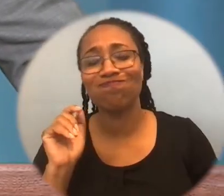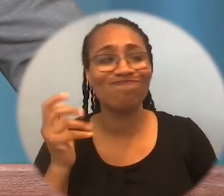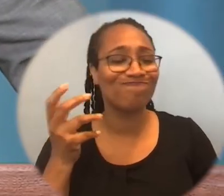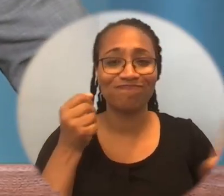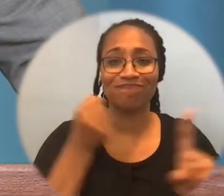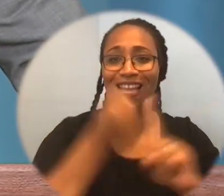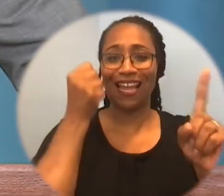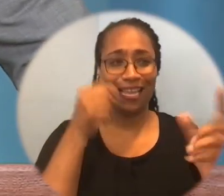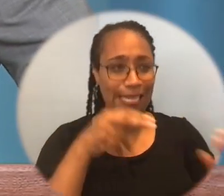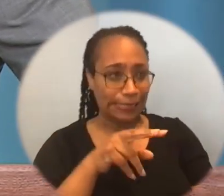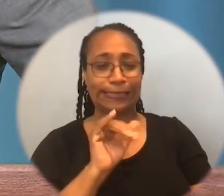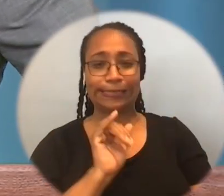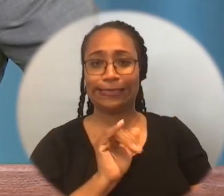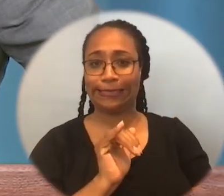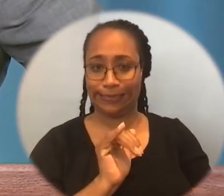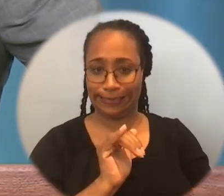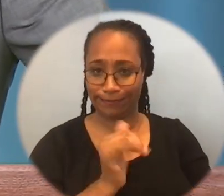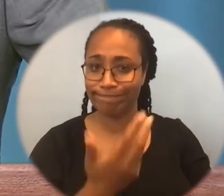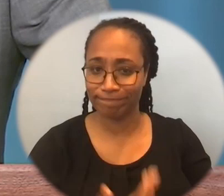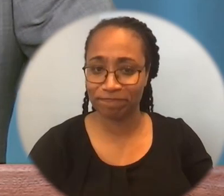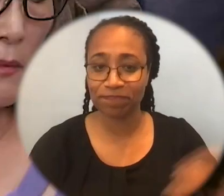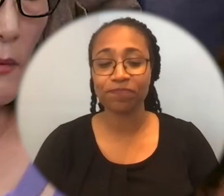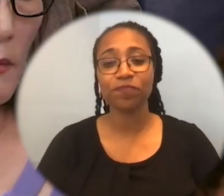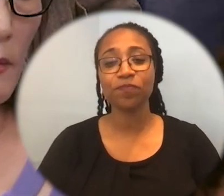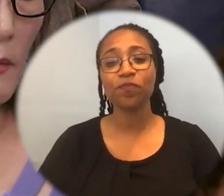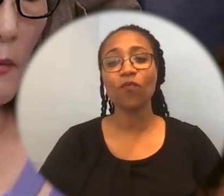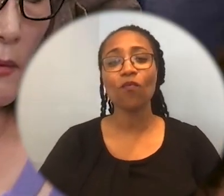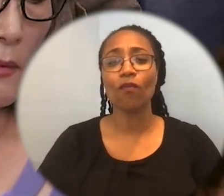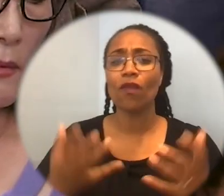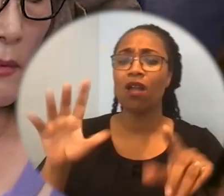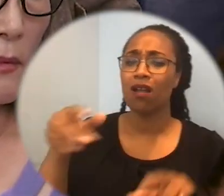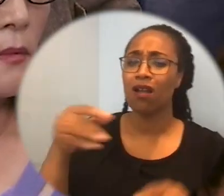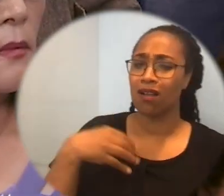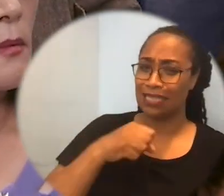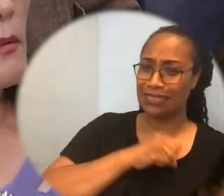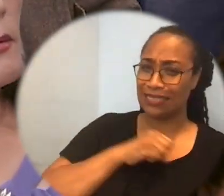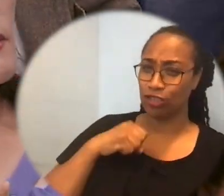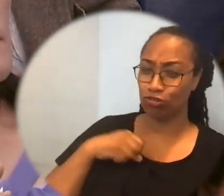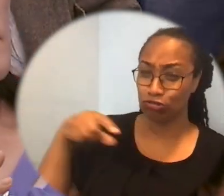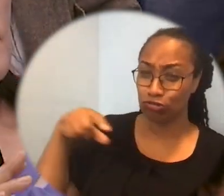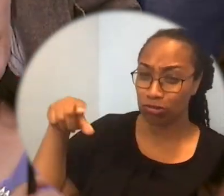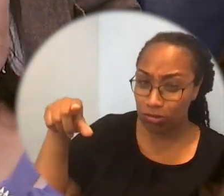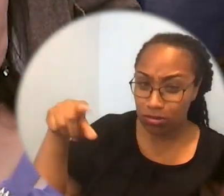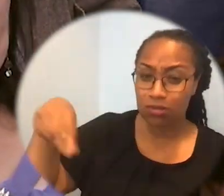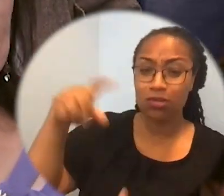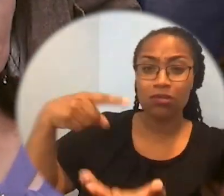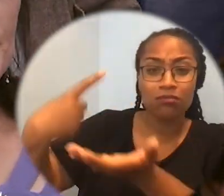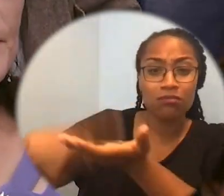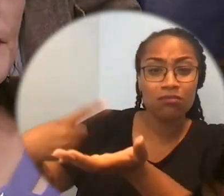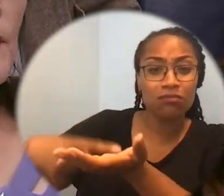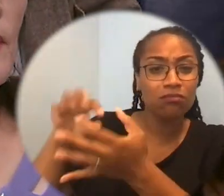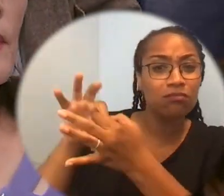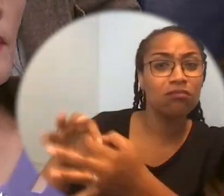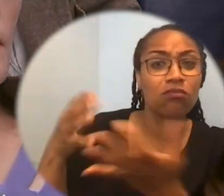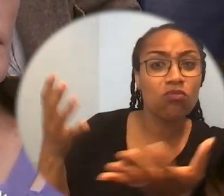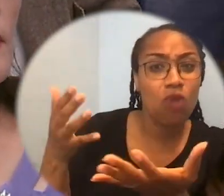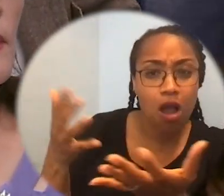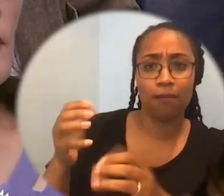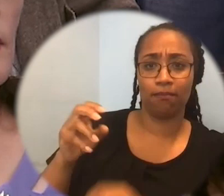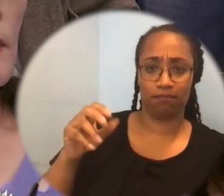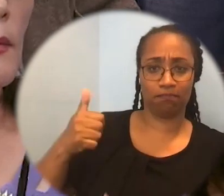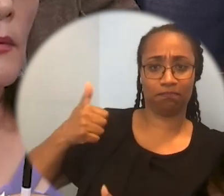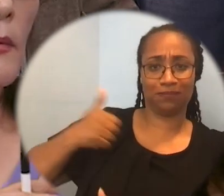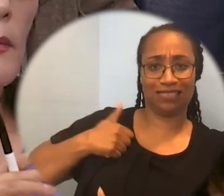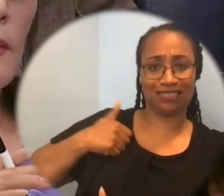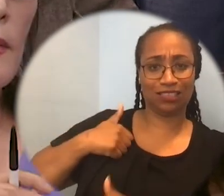The administration has been critical of Senator Tuberville with his holds on military promotions because of social policy and